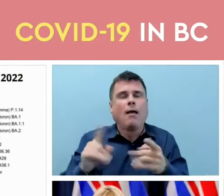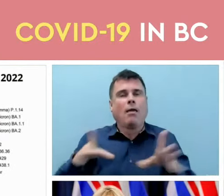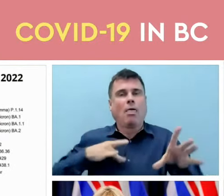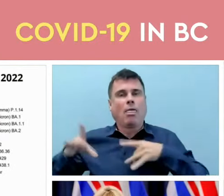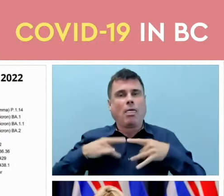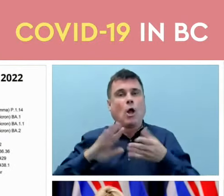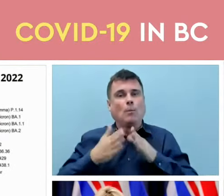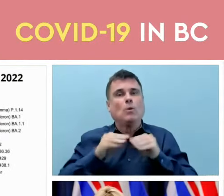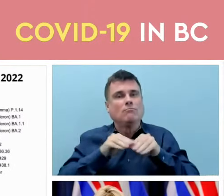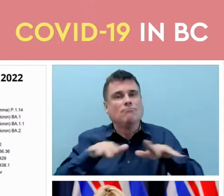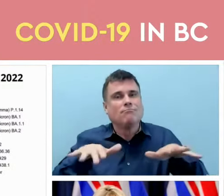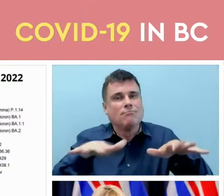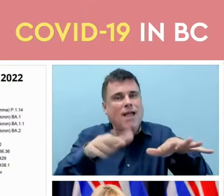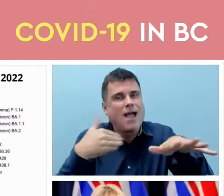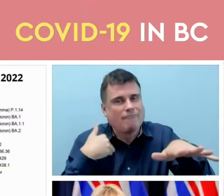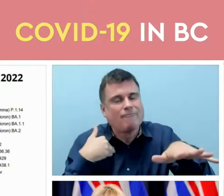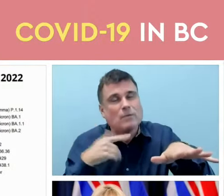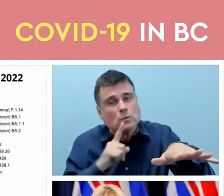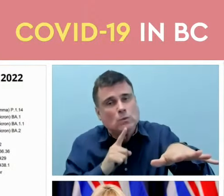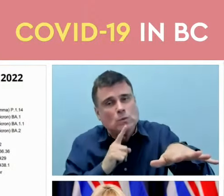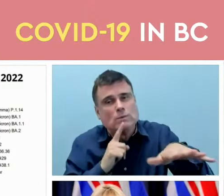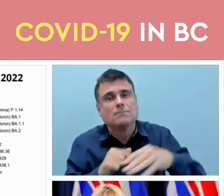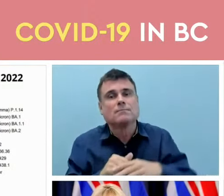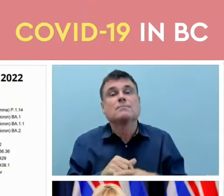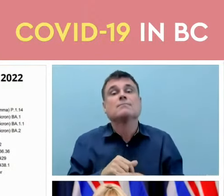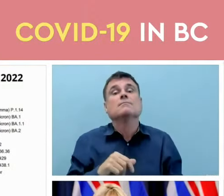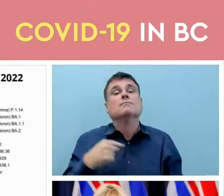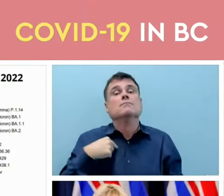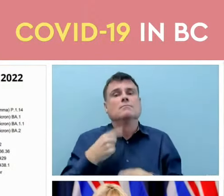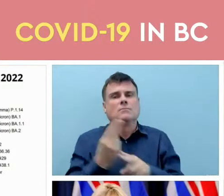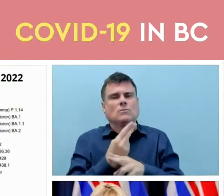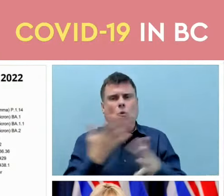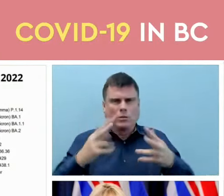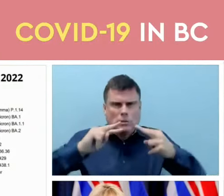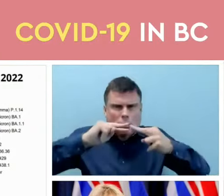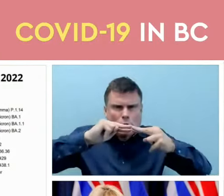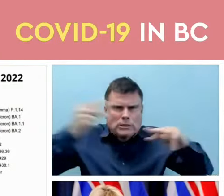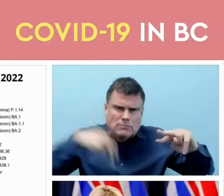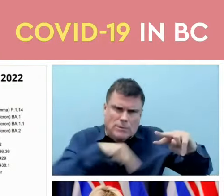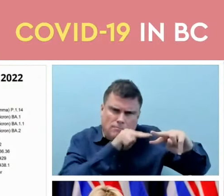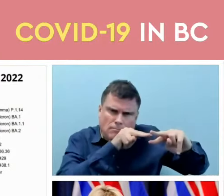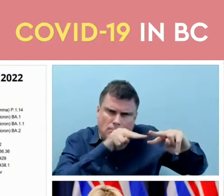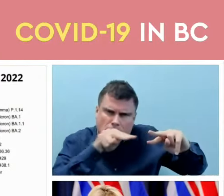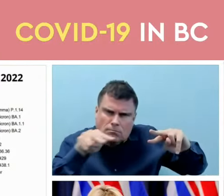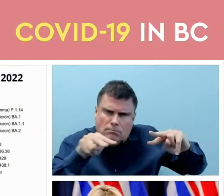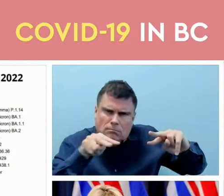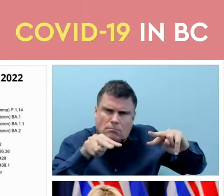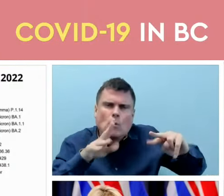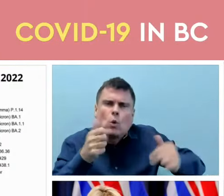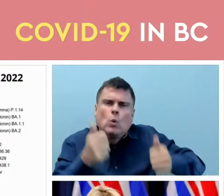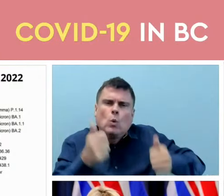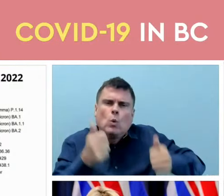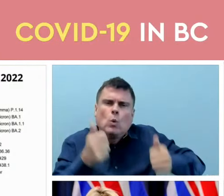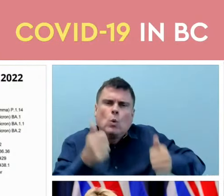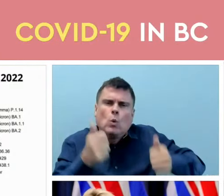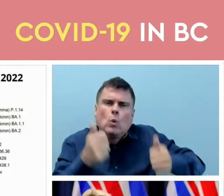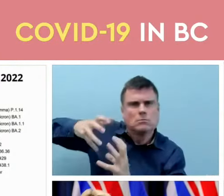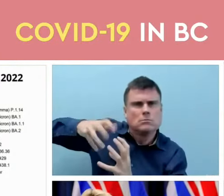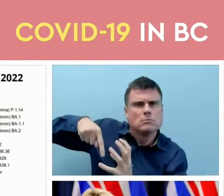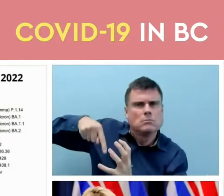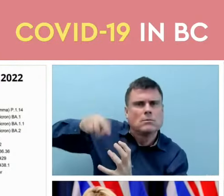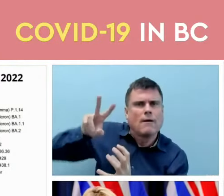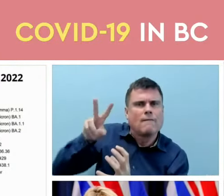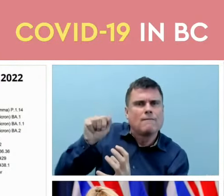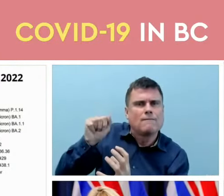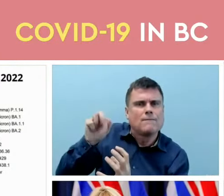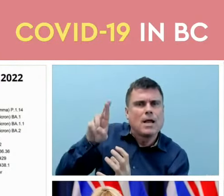is using whole genome sequencing to help us understand what strains of the virus are causing illness in our community. And we can